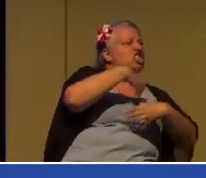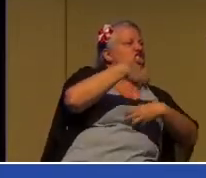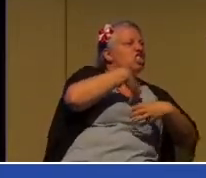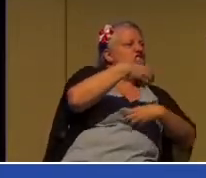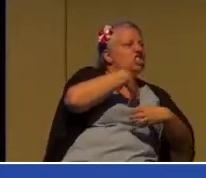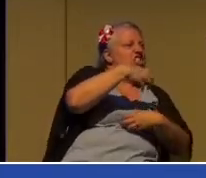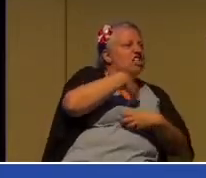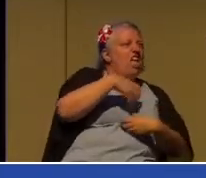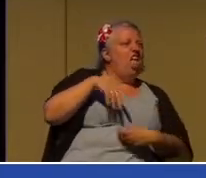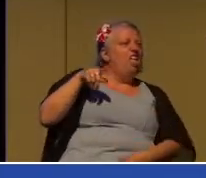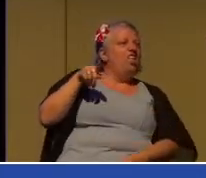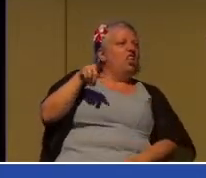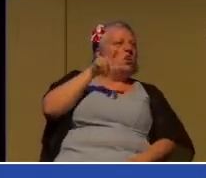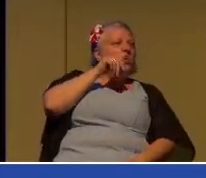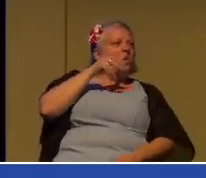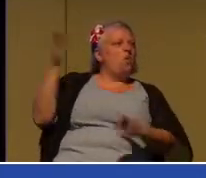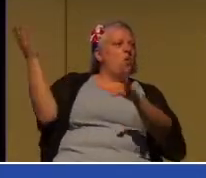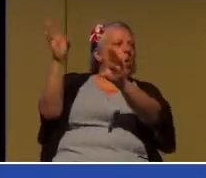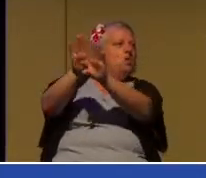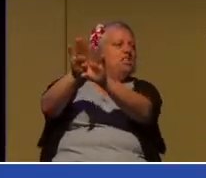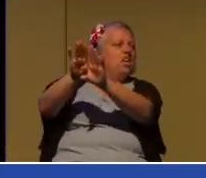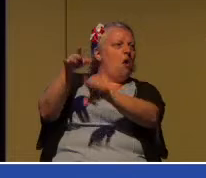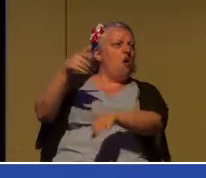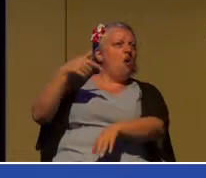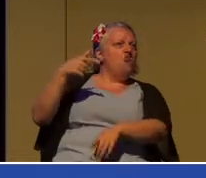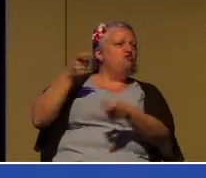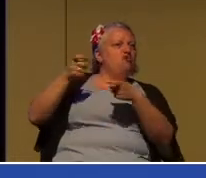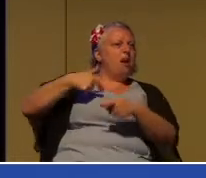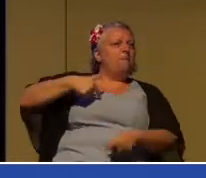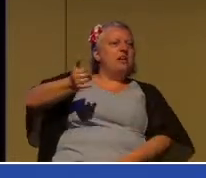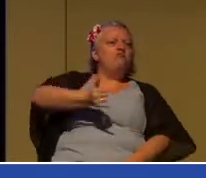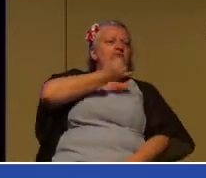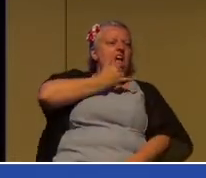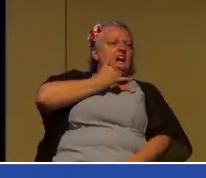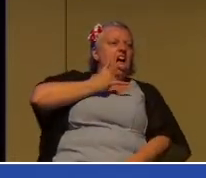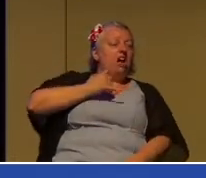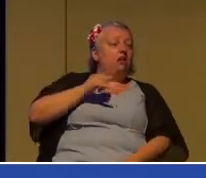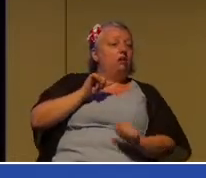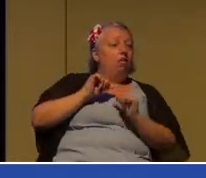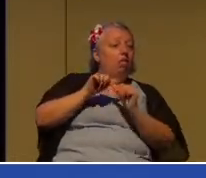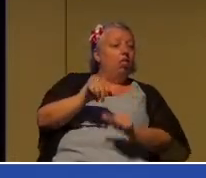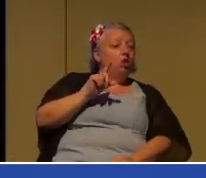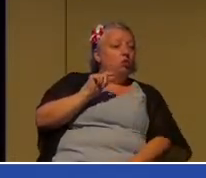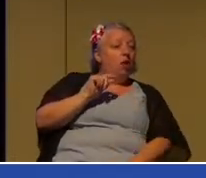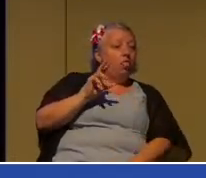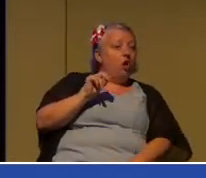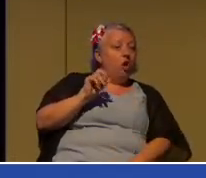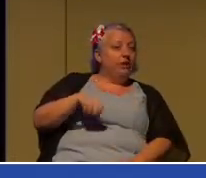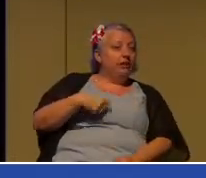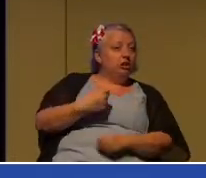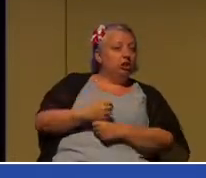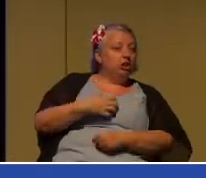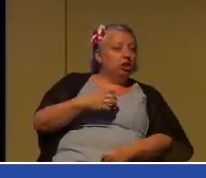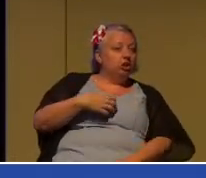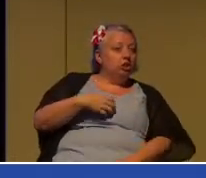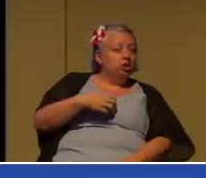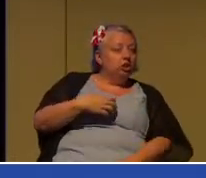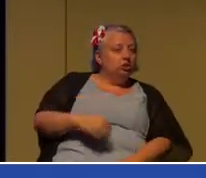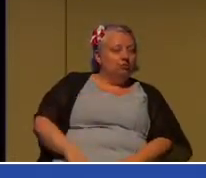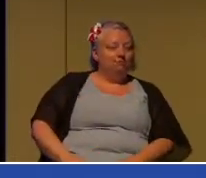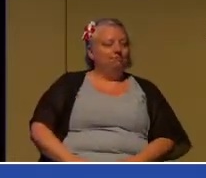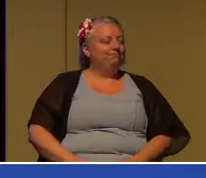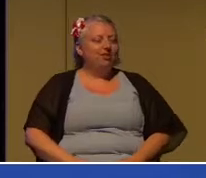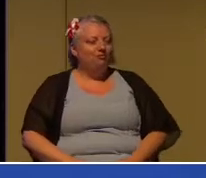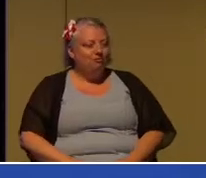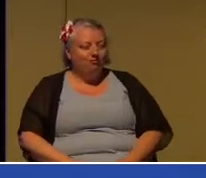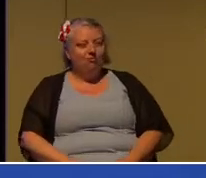the door on them. You know that? Let it go. Indeed. And trust that if you're faithful to